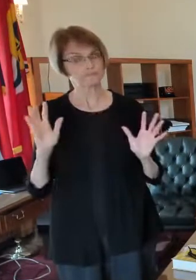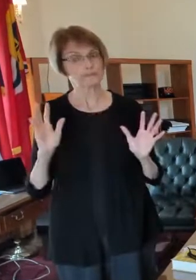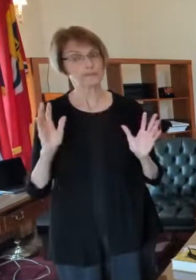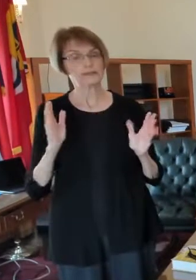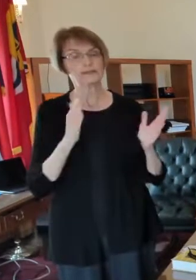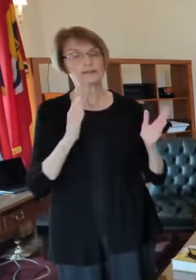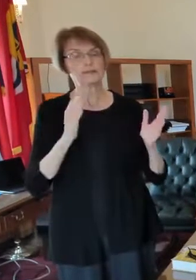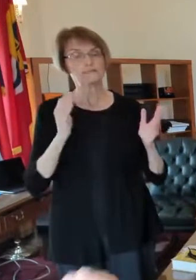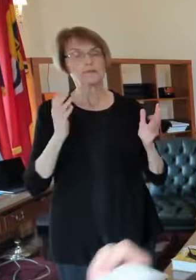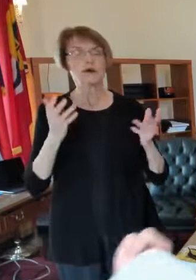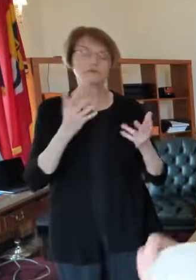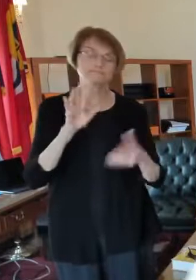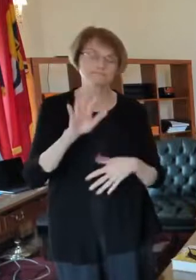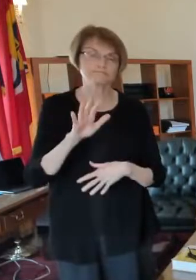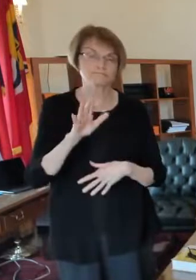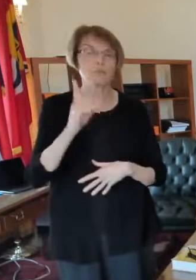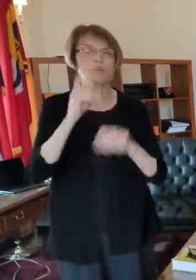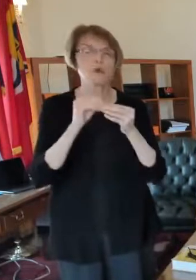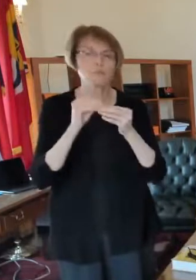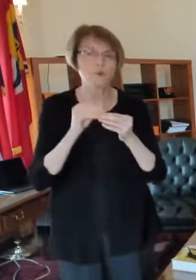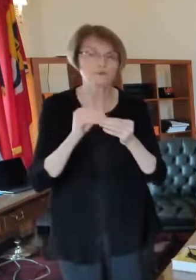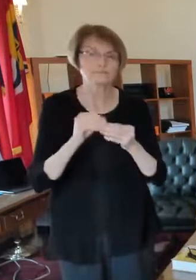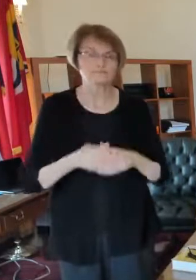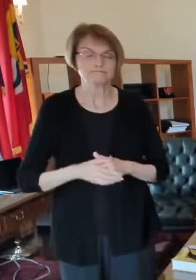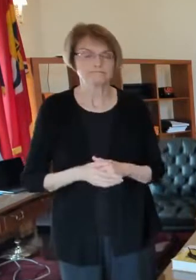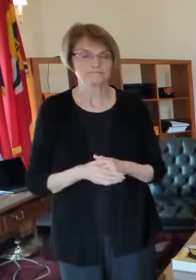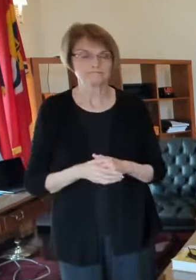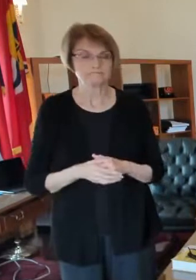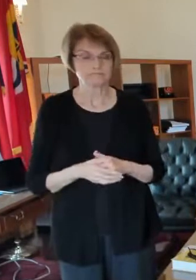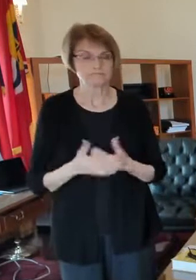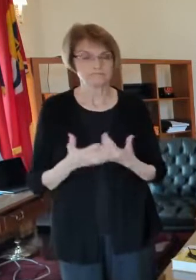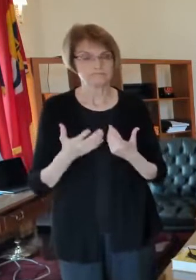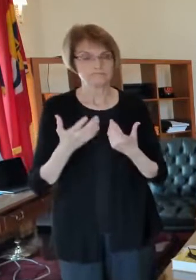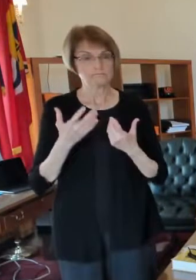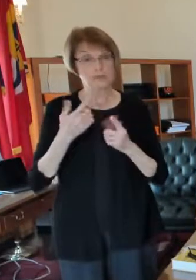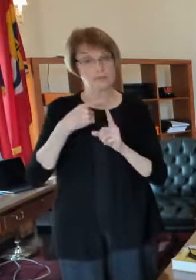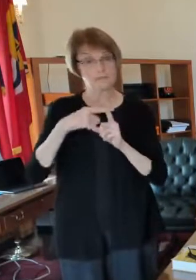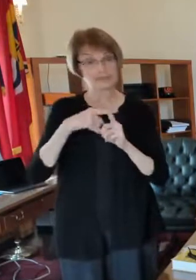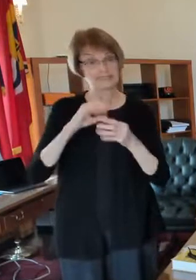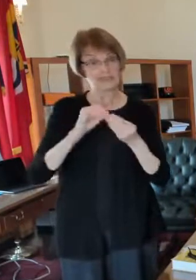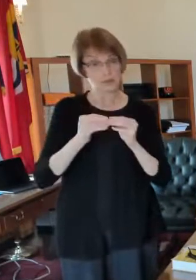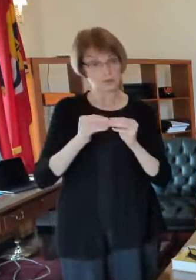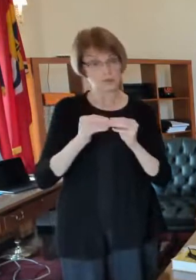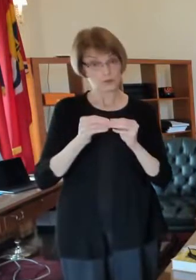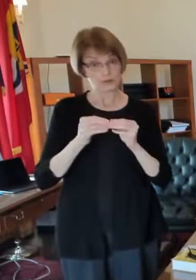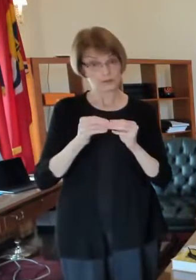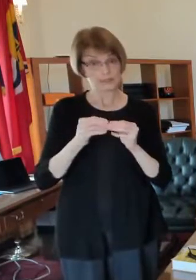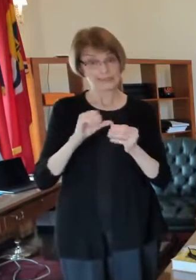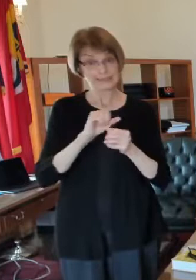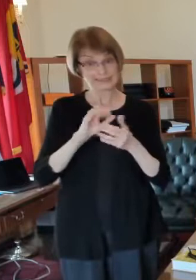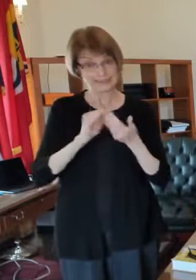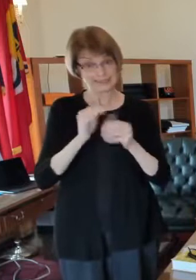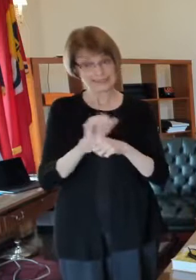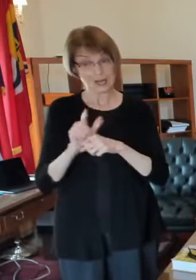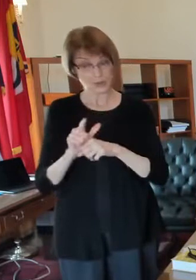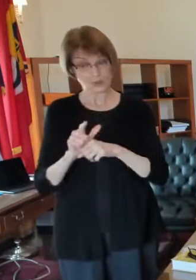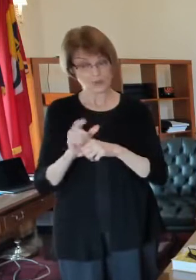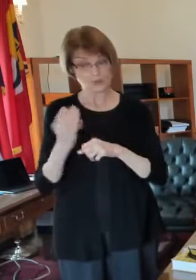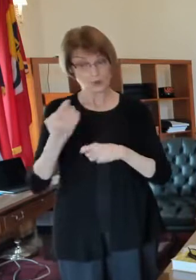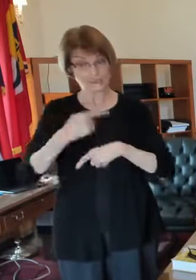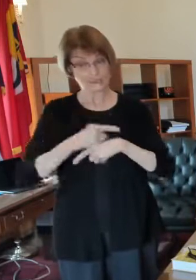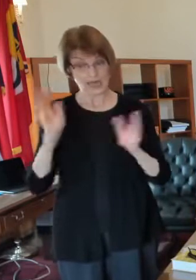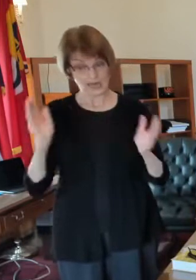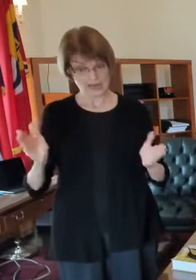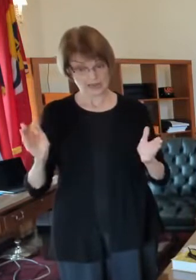let's talk well one other thing positivity rate city of st louis our 14-day positivity rate is down below four